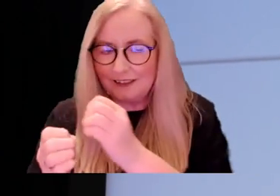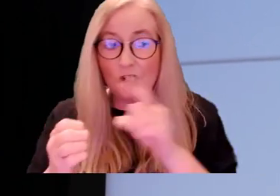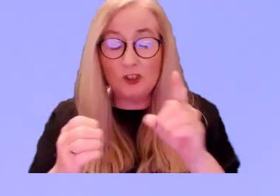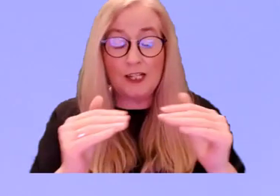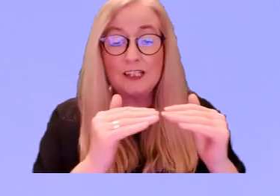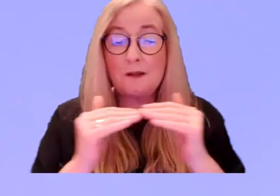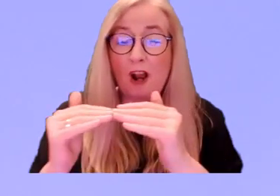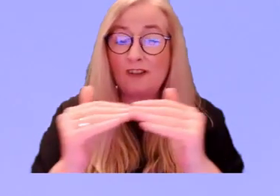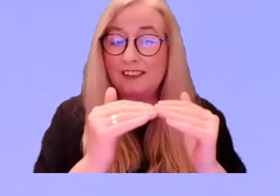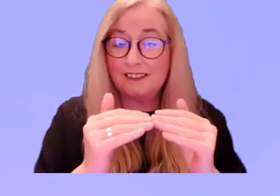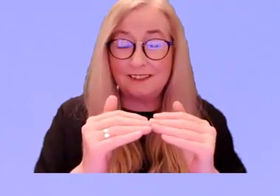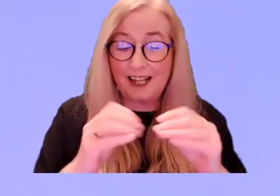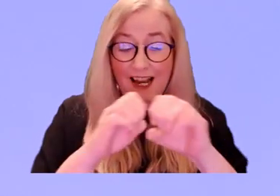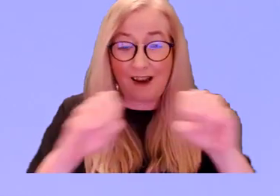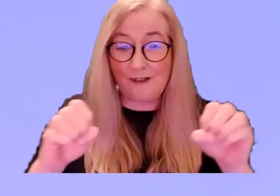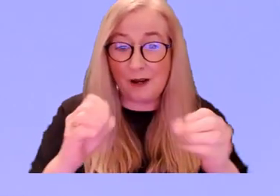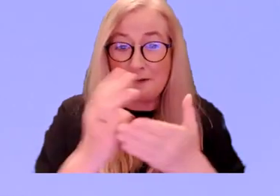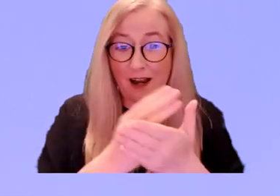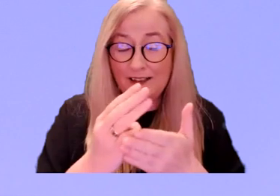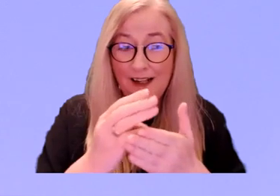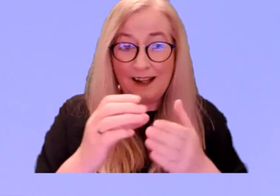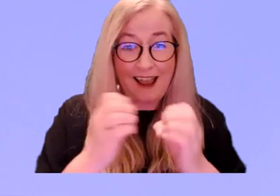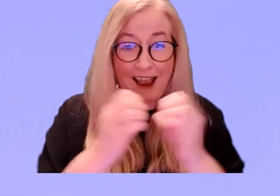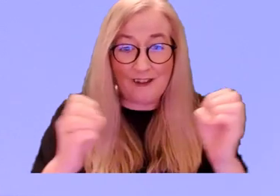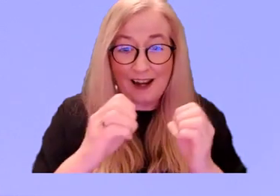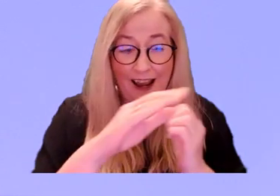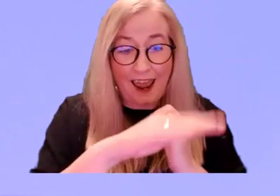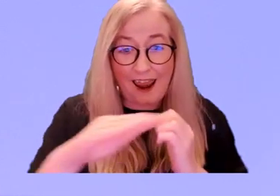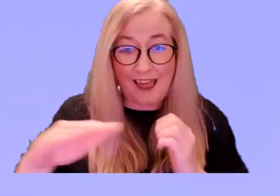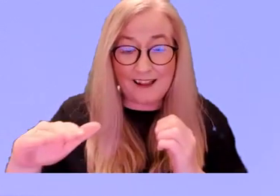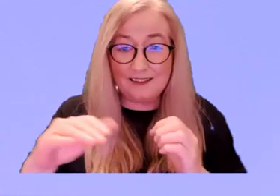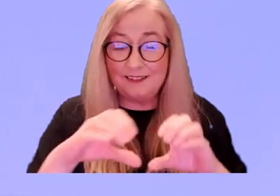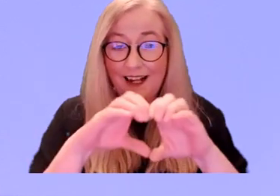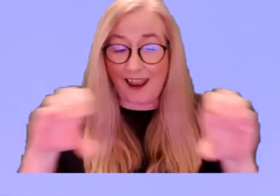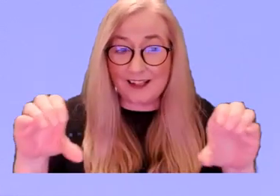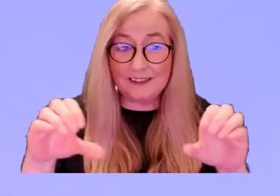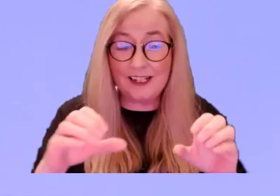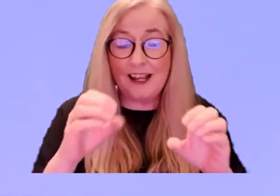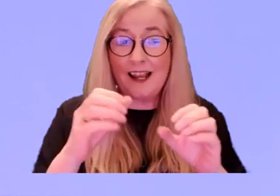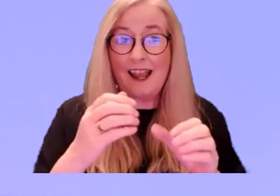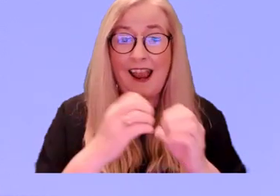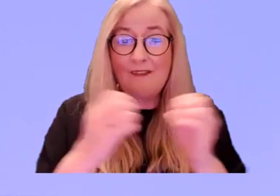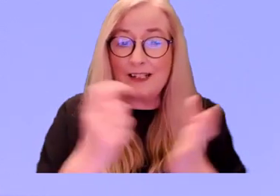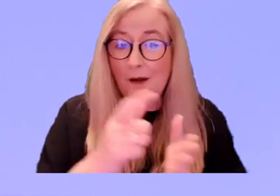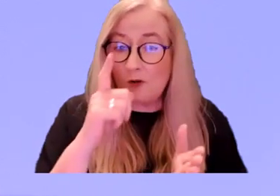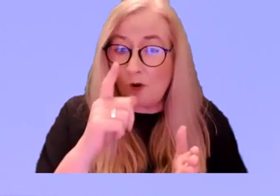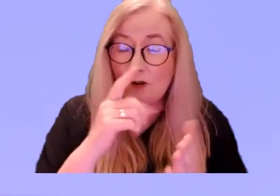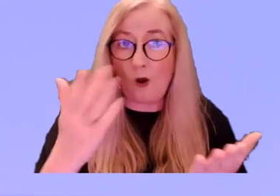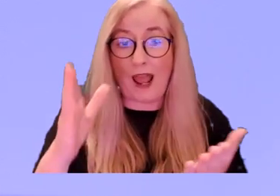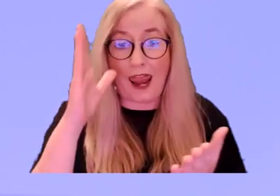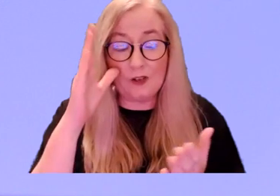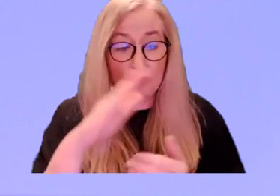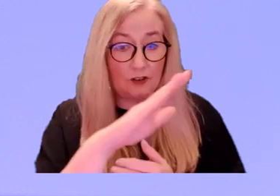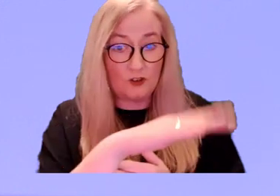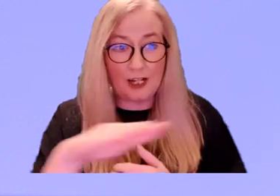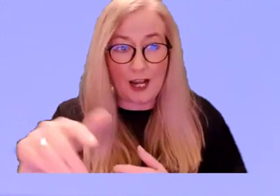Democracy extends into every child's classroom, every time you go and talk, every time you listen to a child.